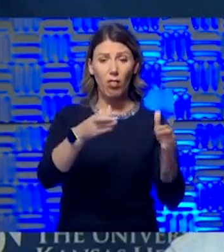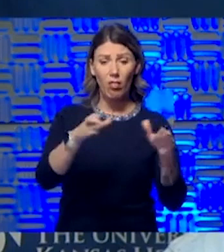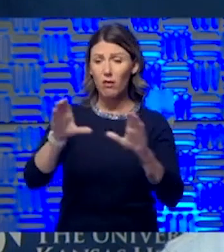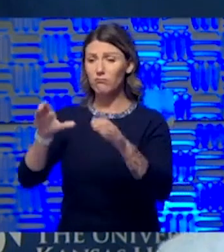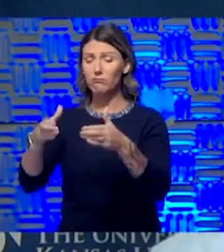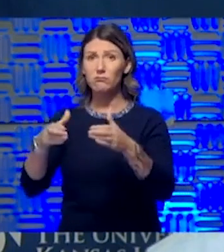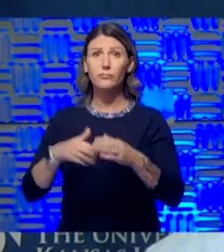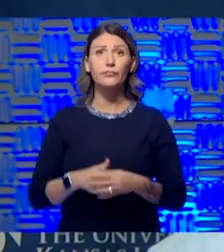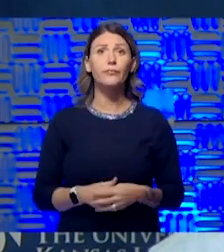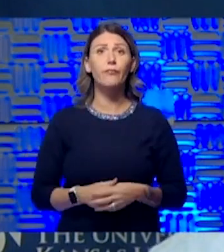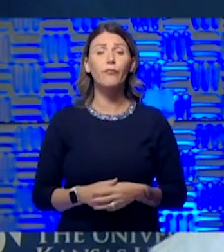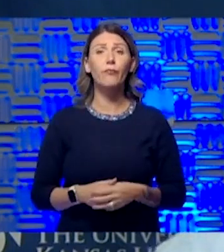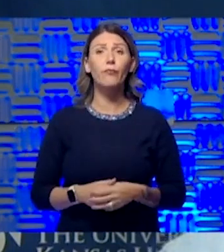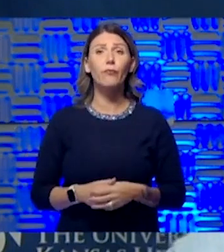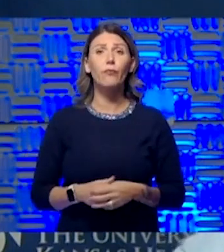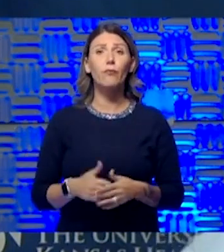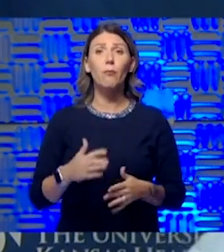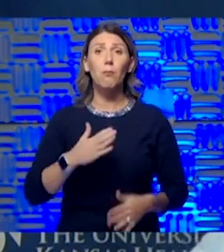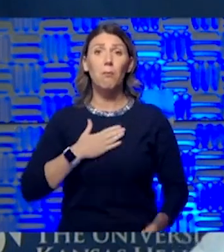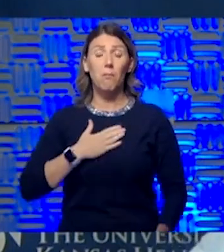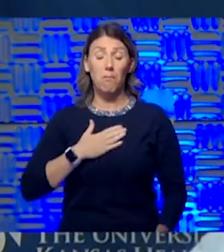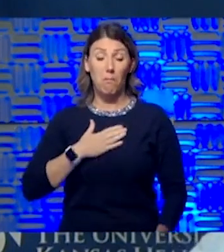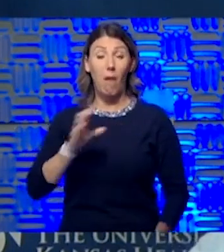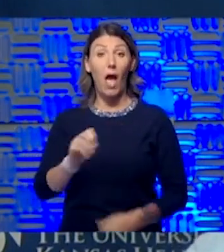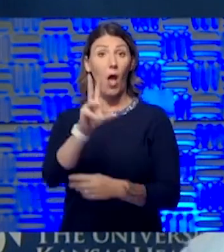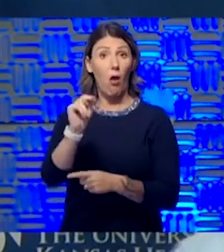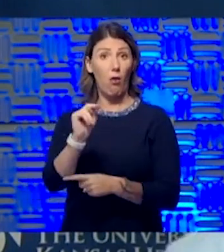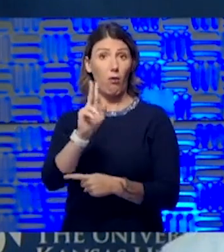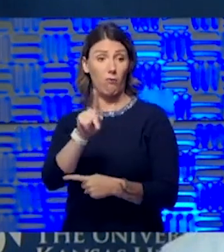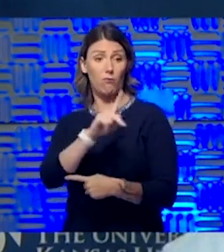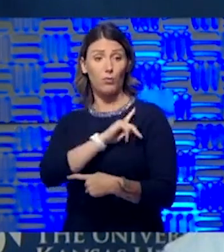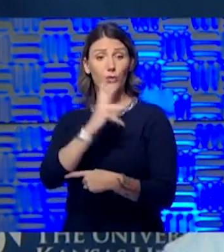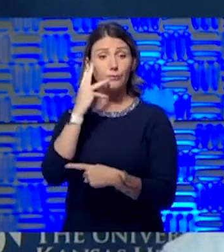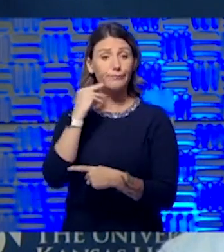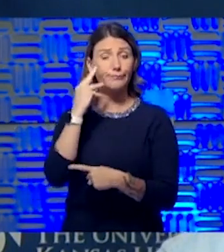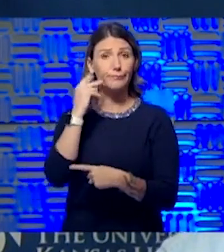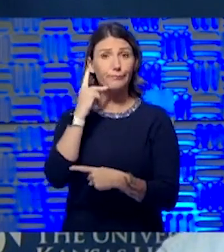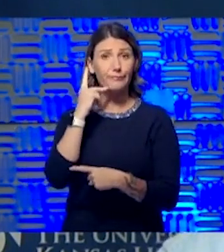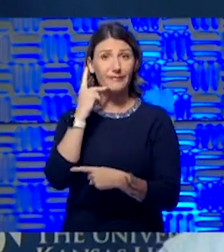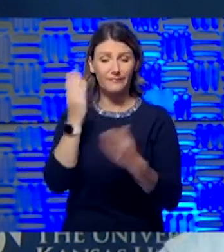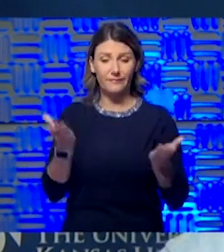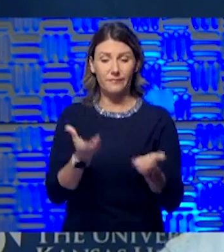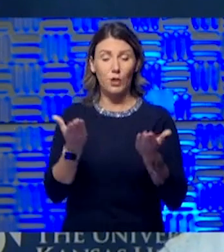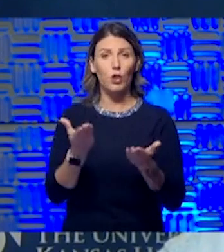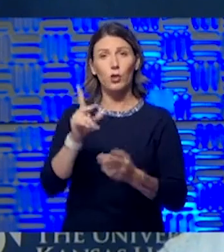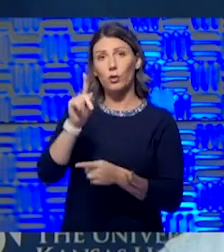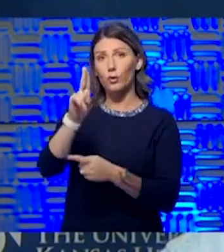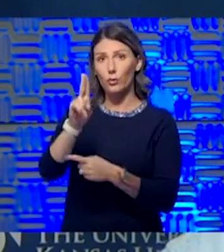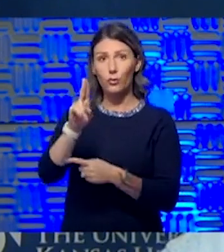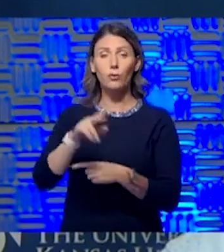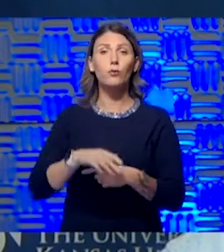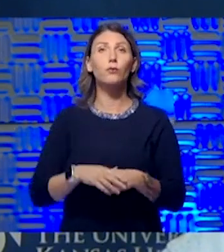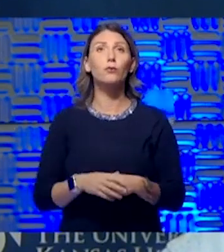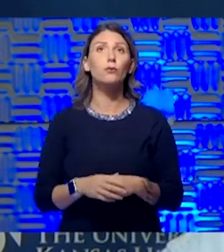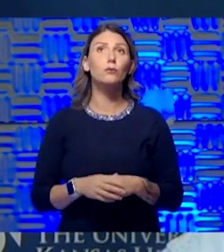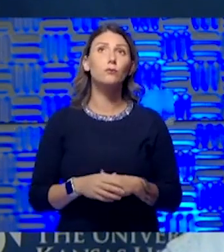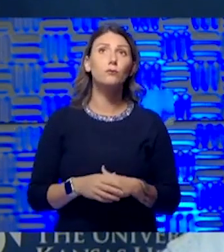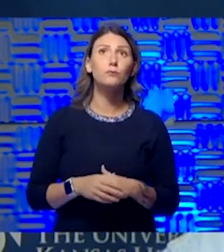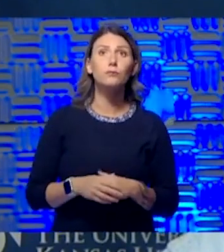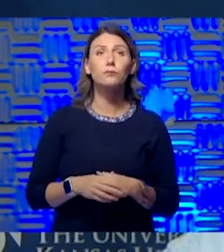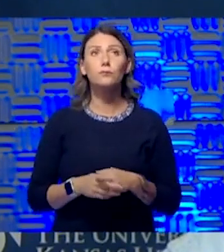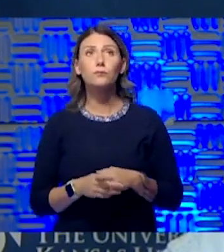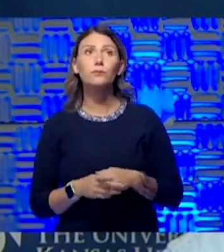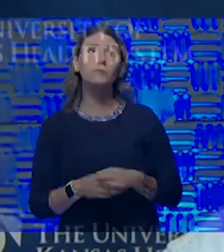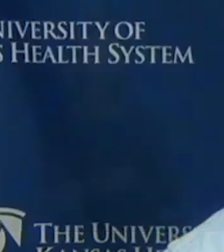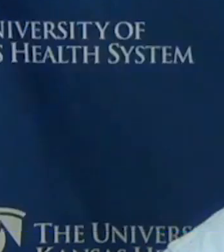I think my own personal experience, at least within our system, we've had some relatively